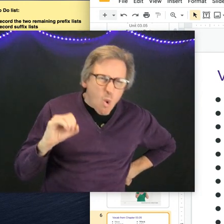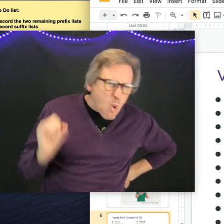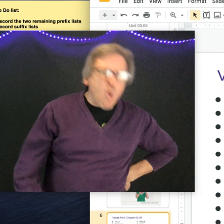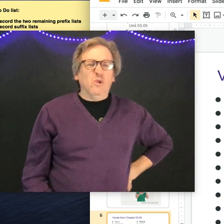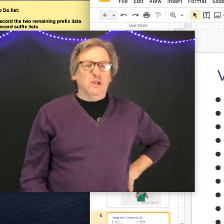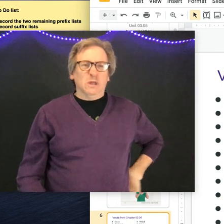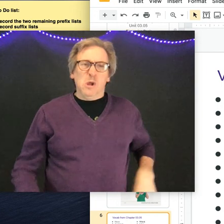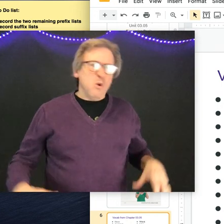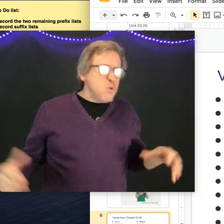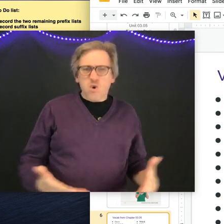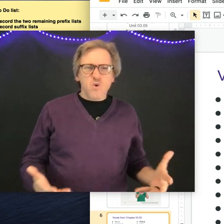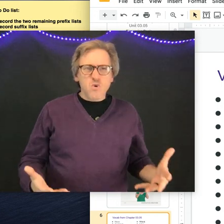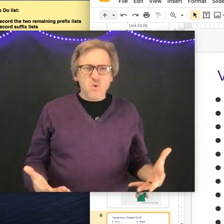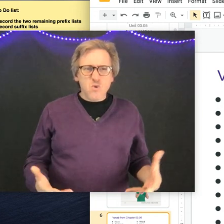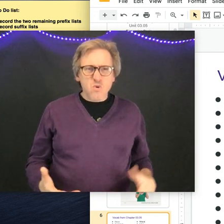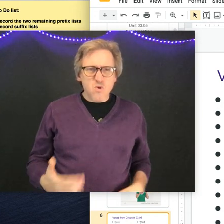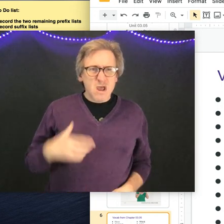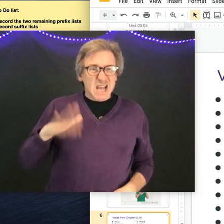Old.